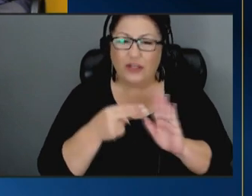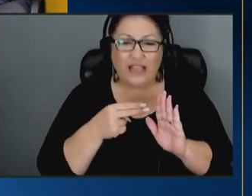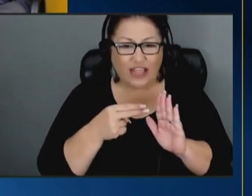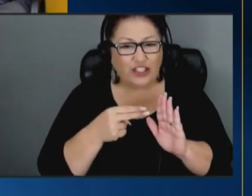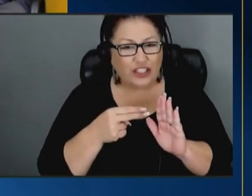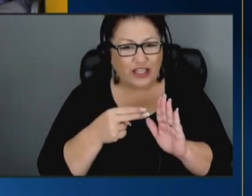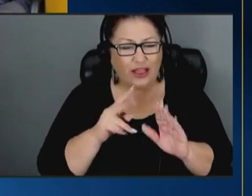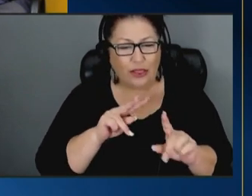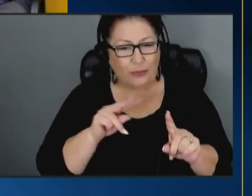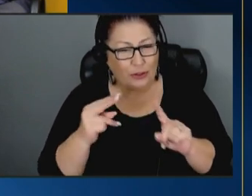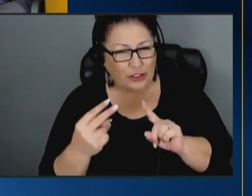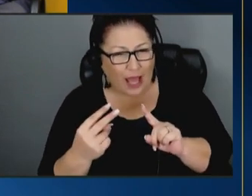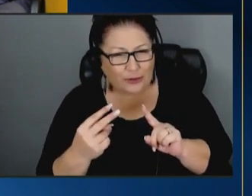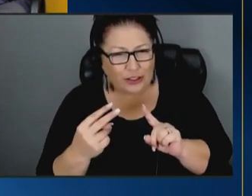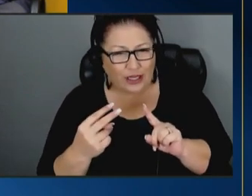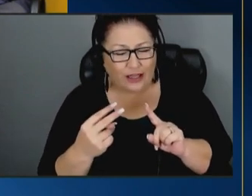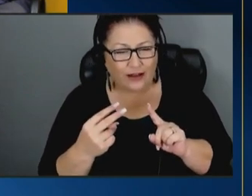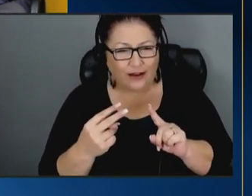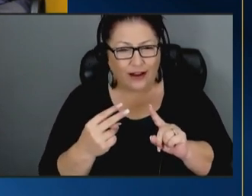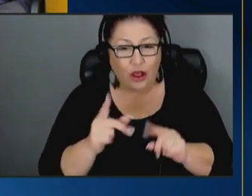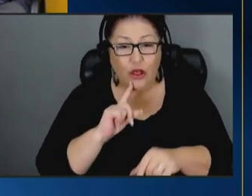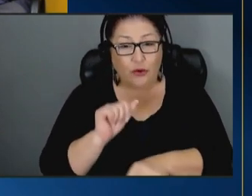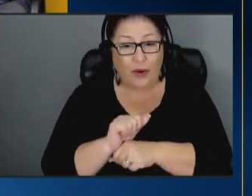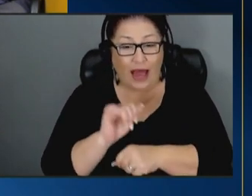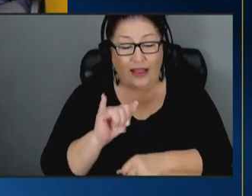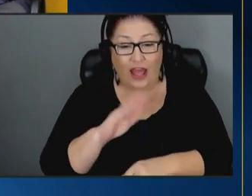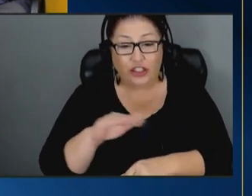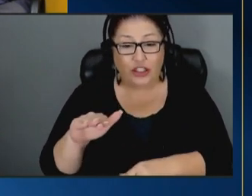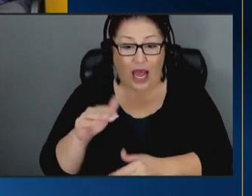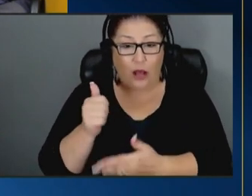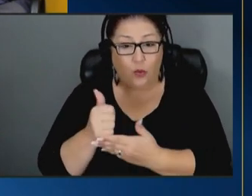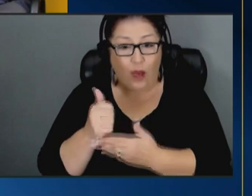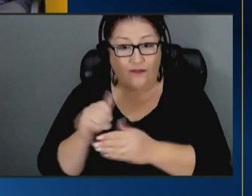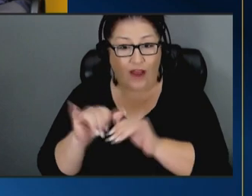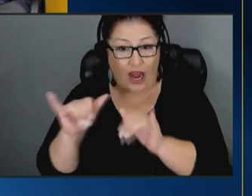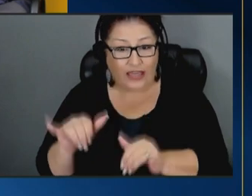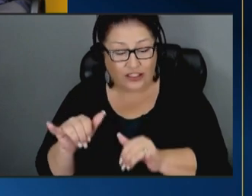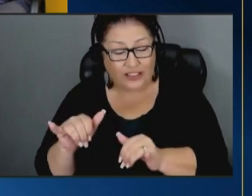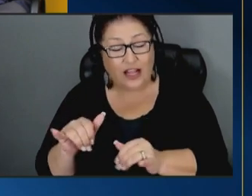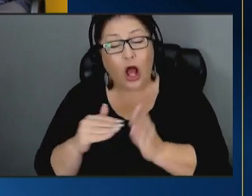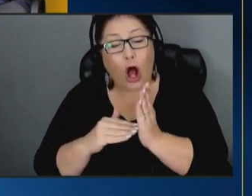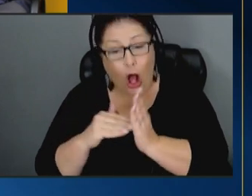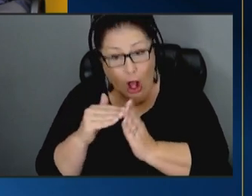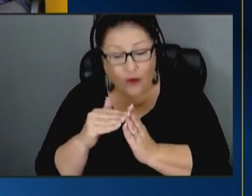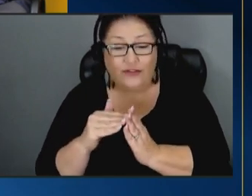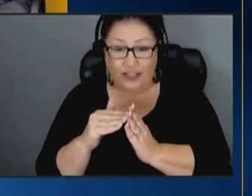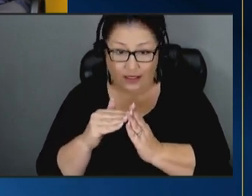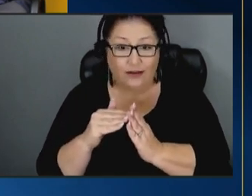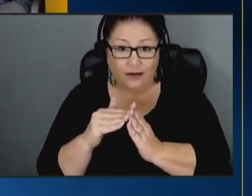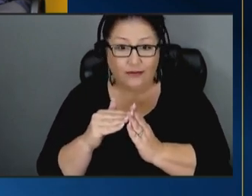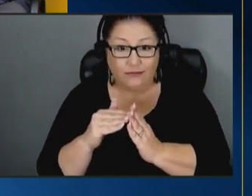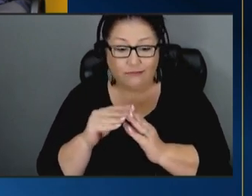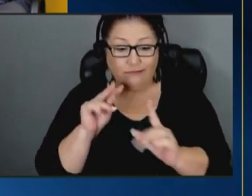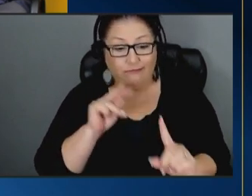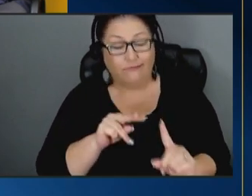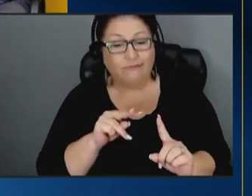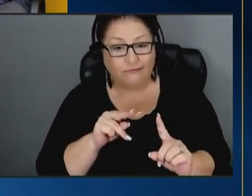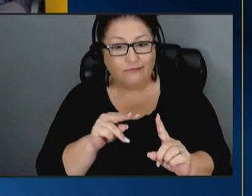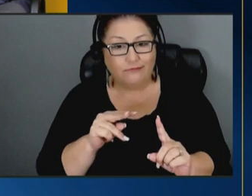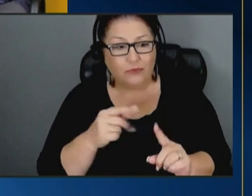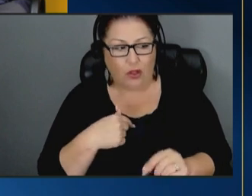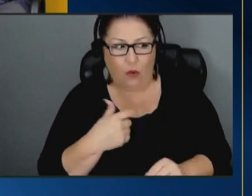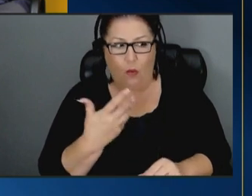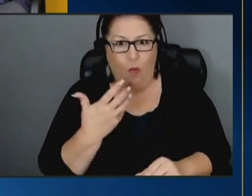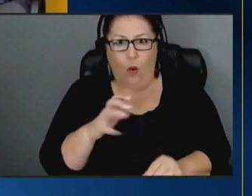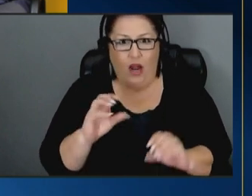perception the reality that child welfare agencies have oftentimes been met with of like we don't want to do we don't want to have anything